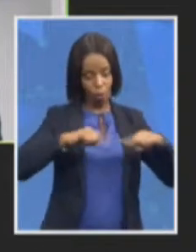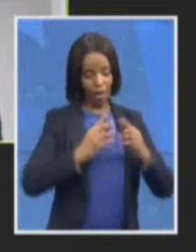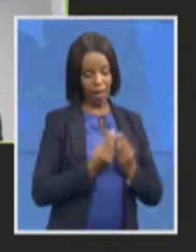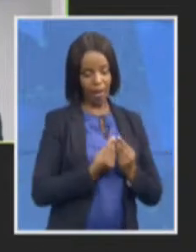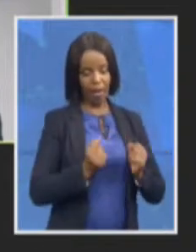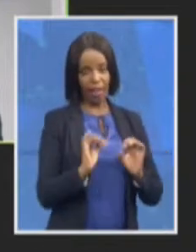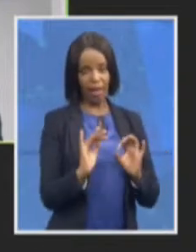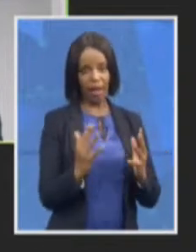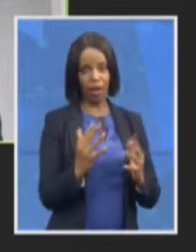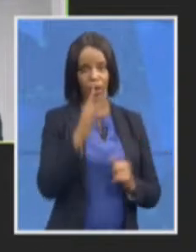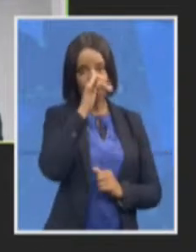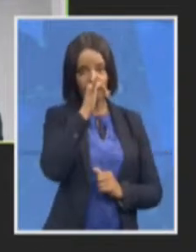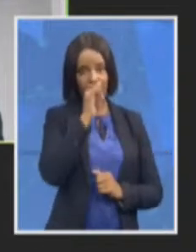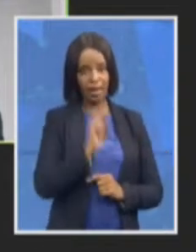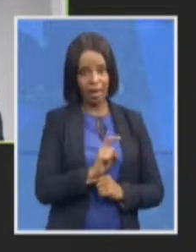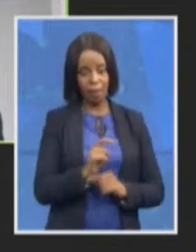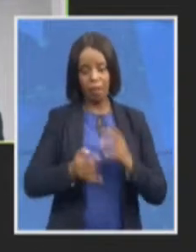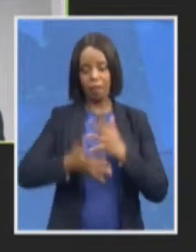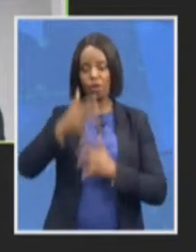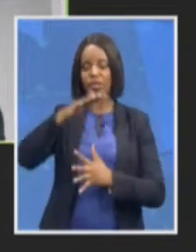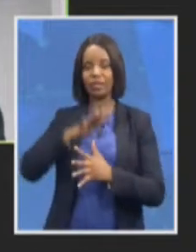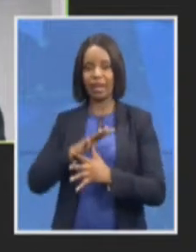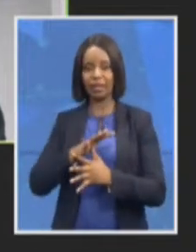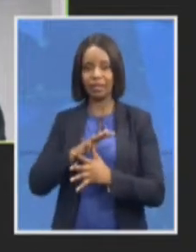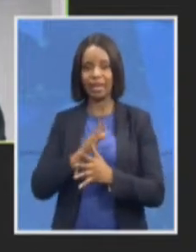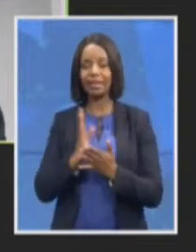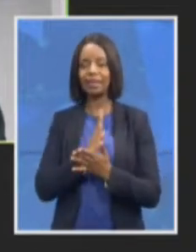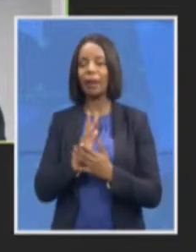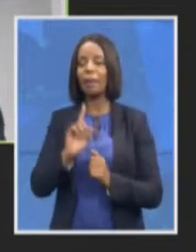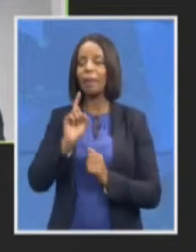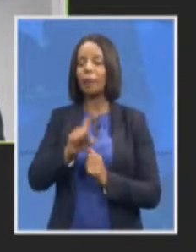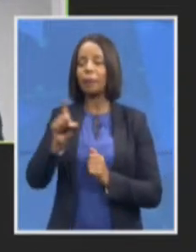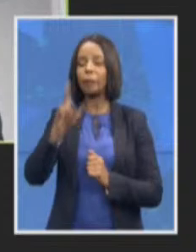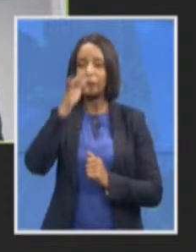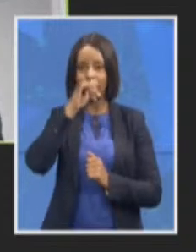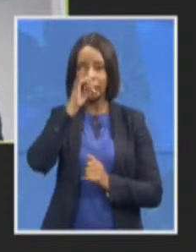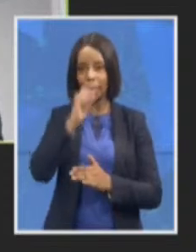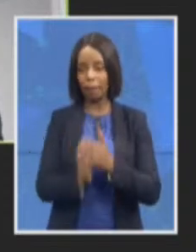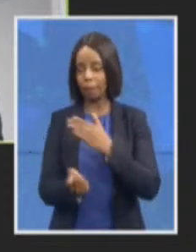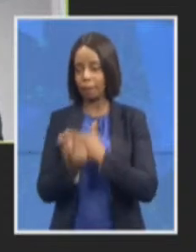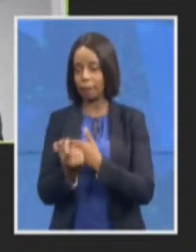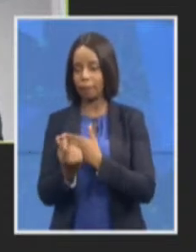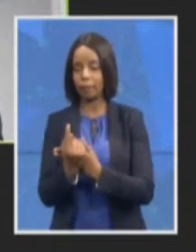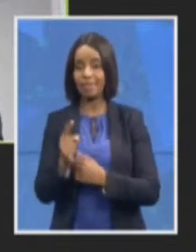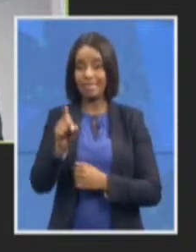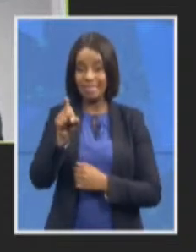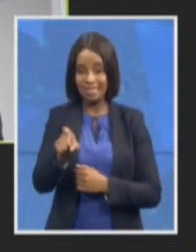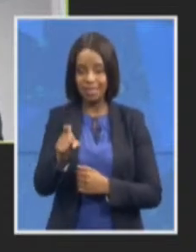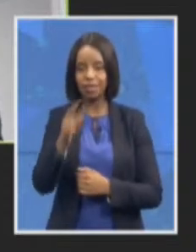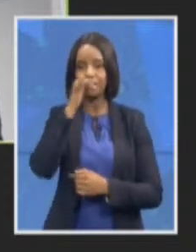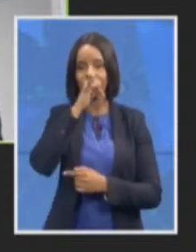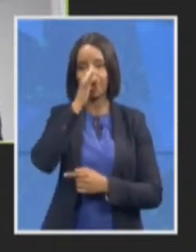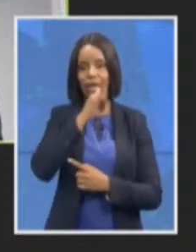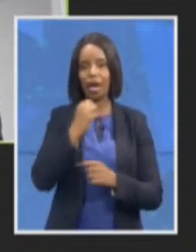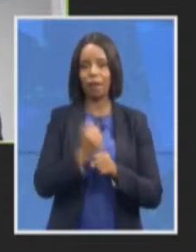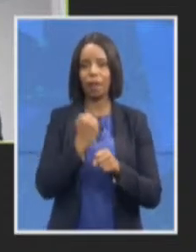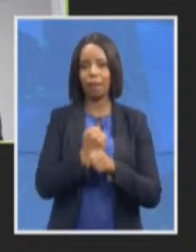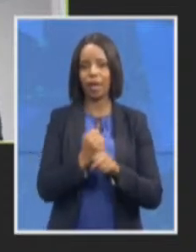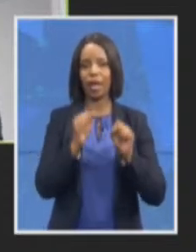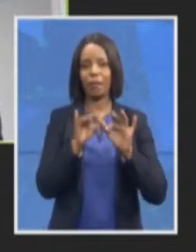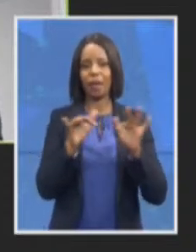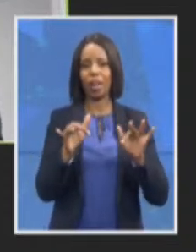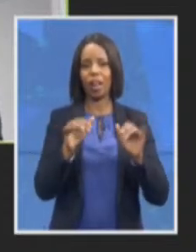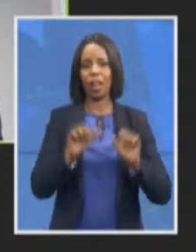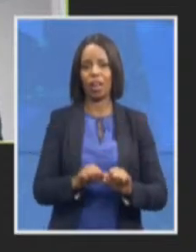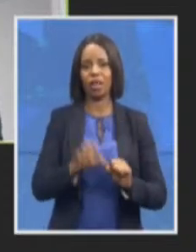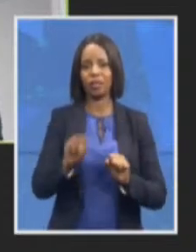crimes that generate particular fear among South Africans for example house breaking and